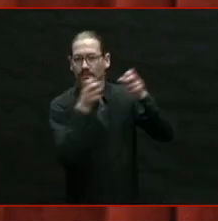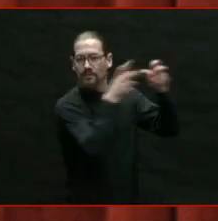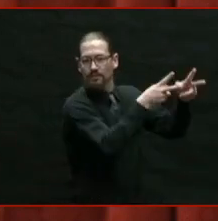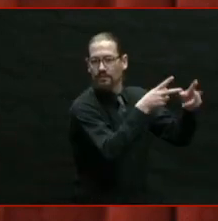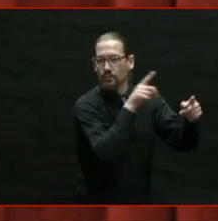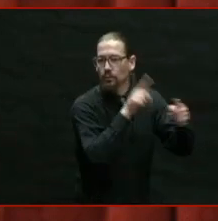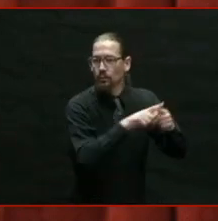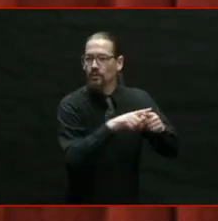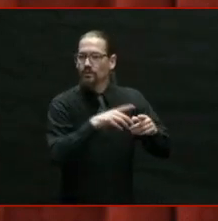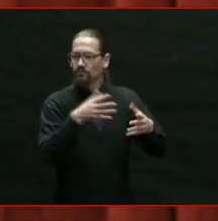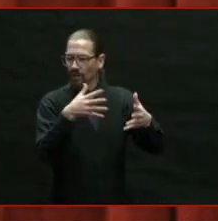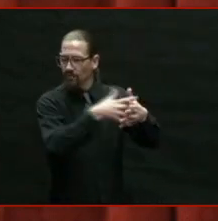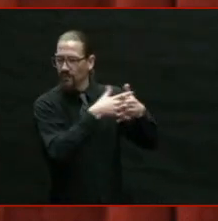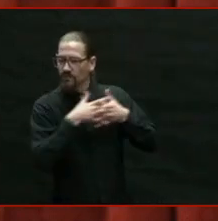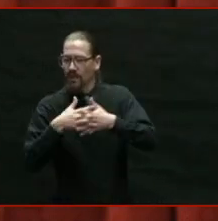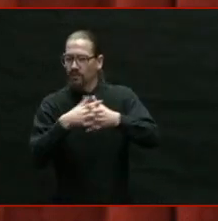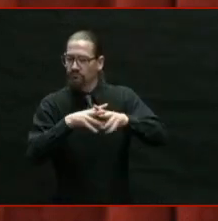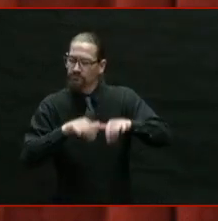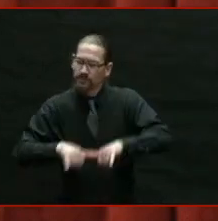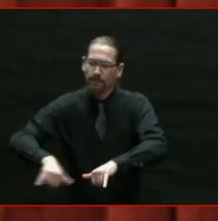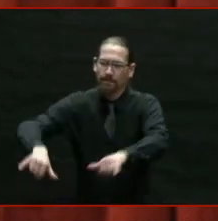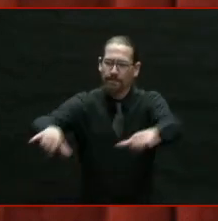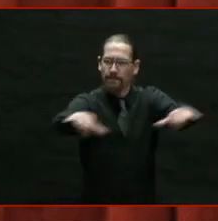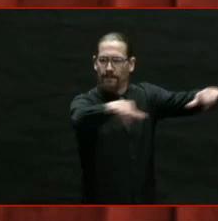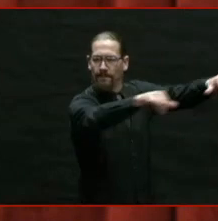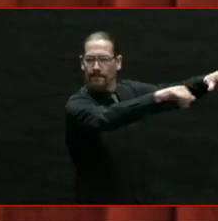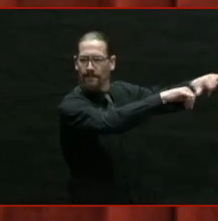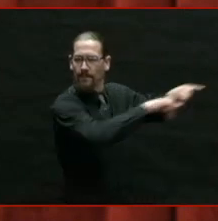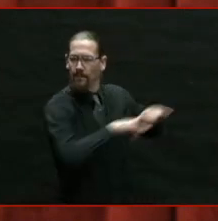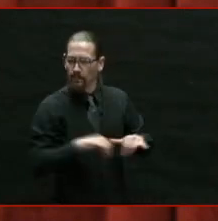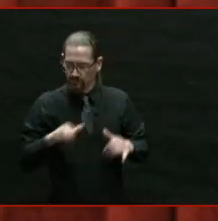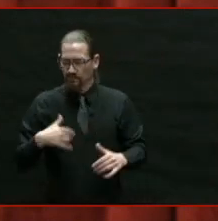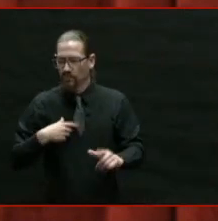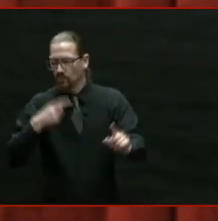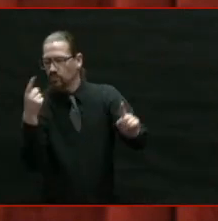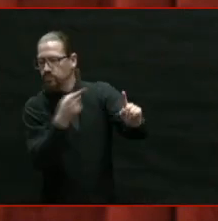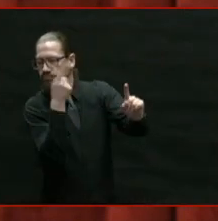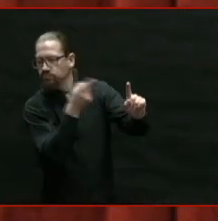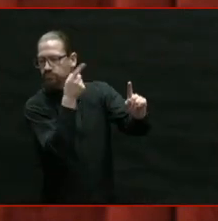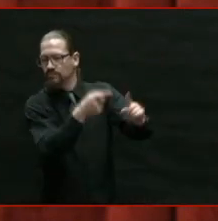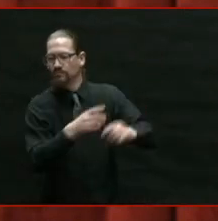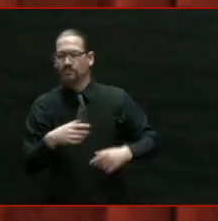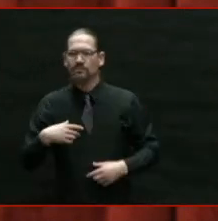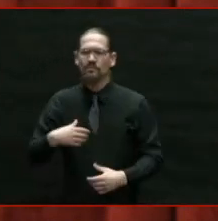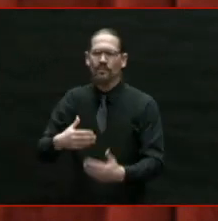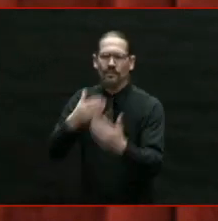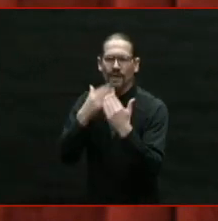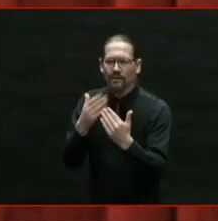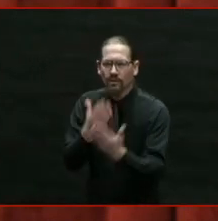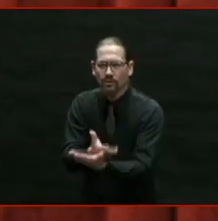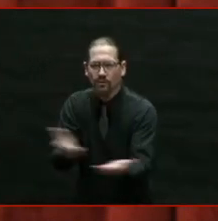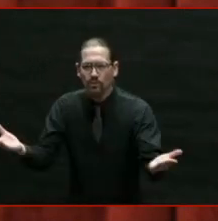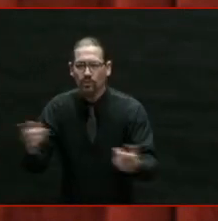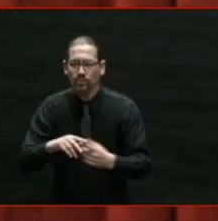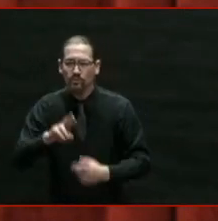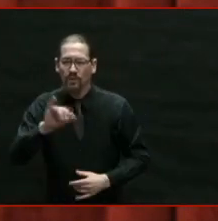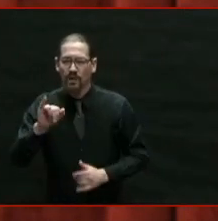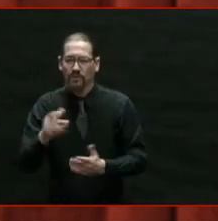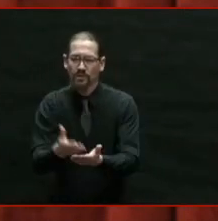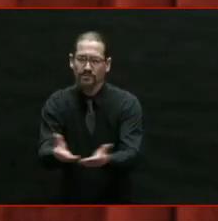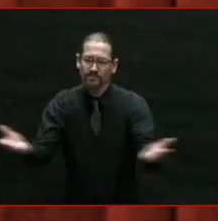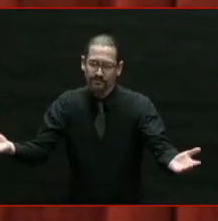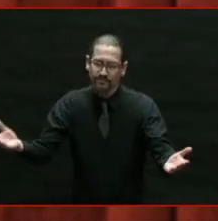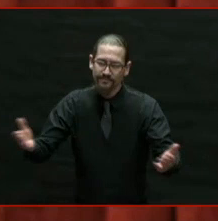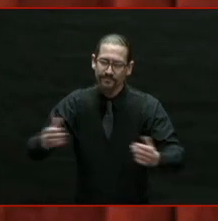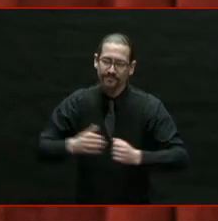But I want again to say thank you. Thank you Rhode Island. Thank you for